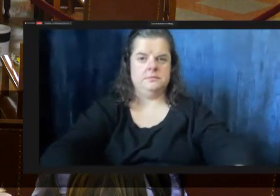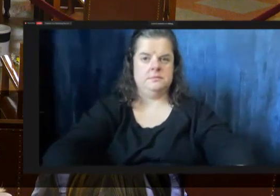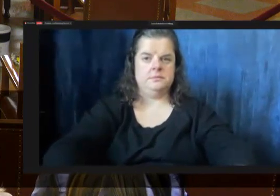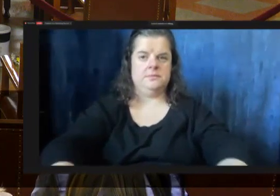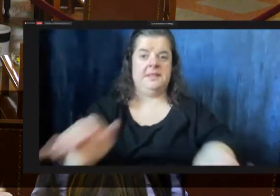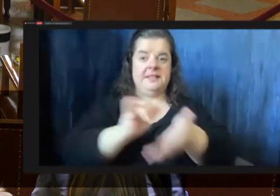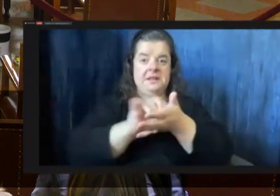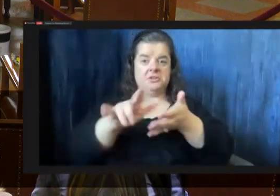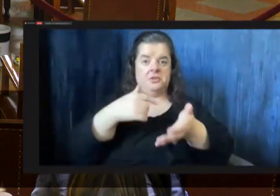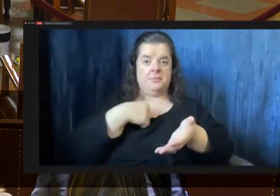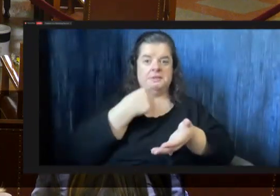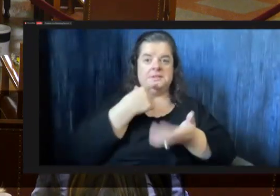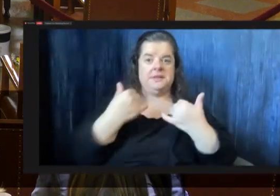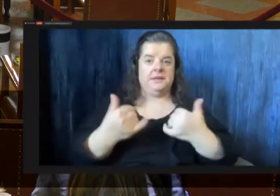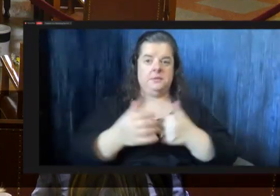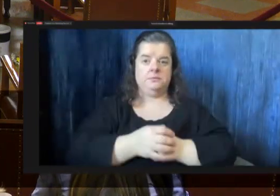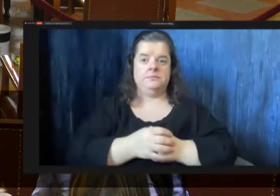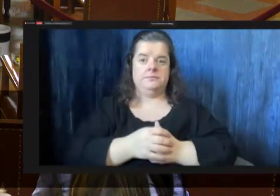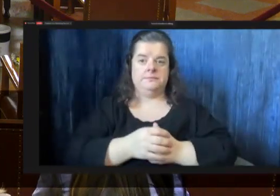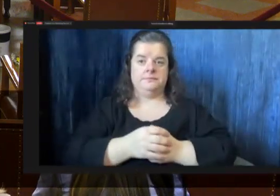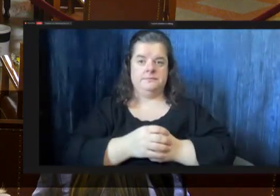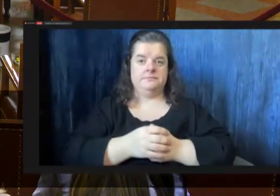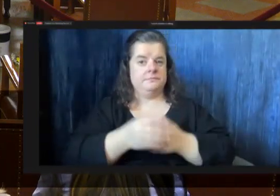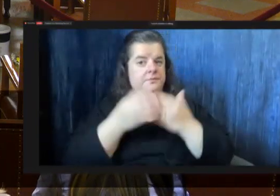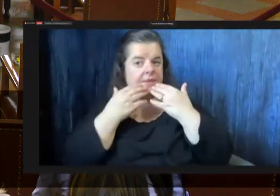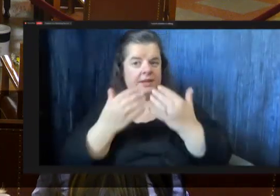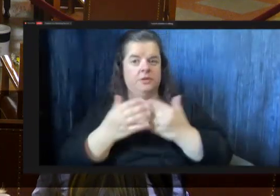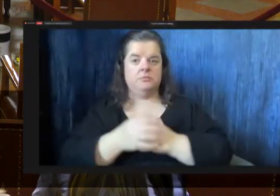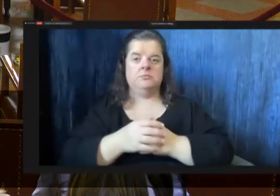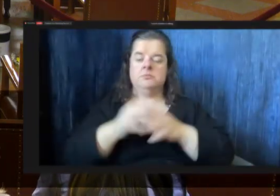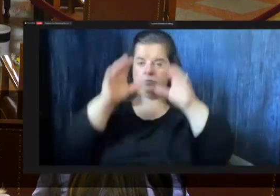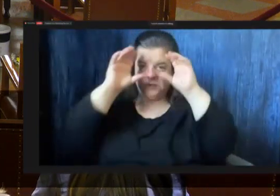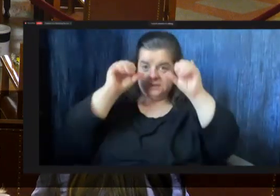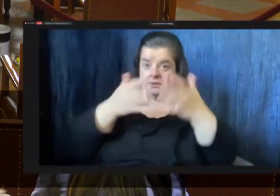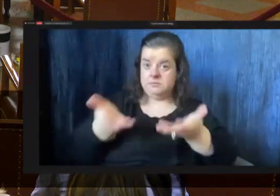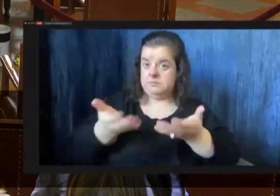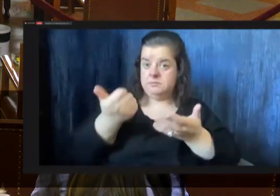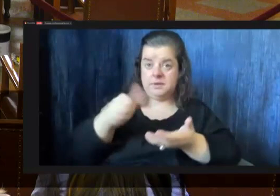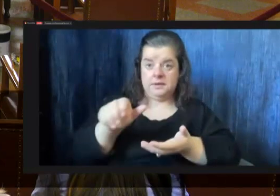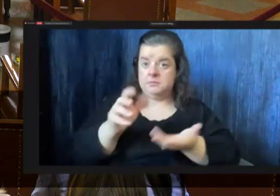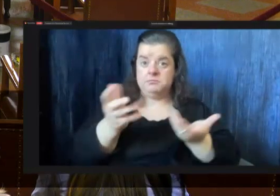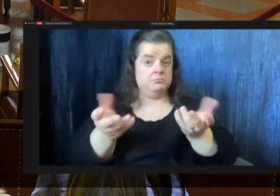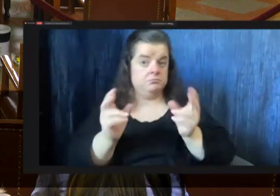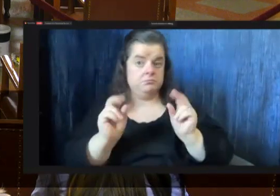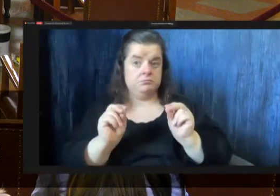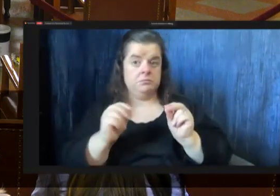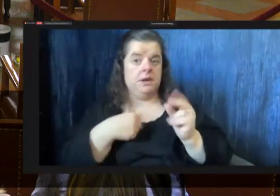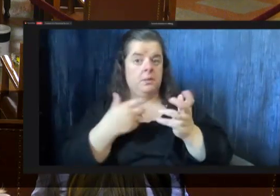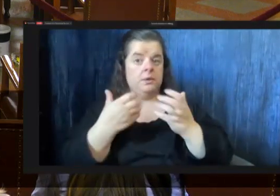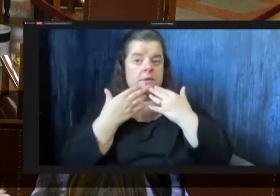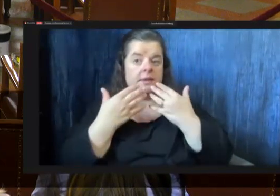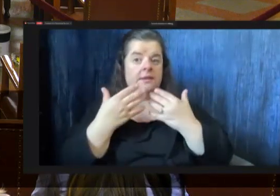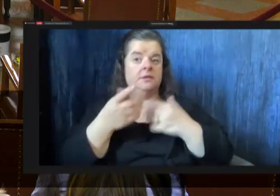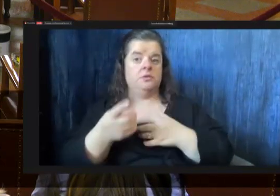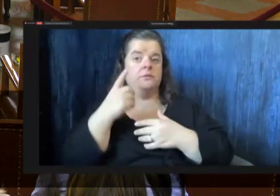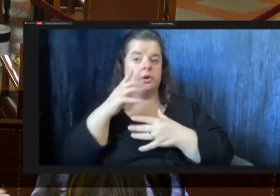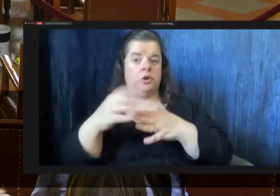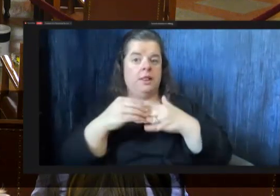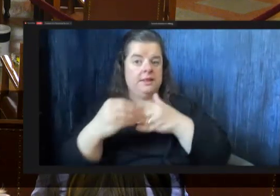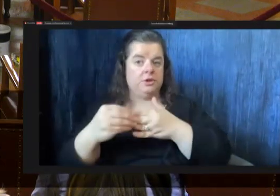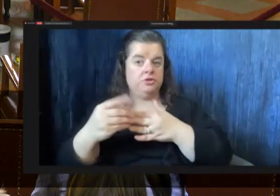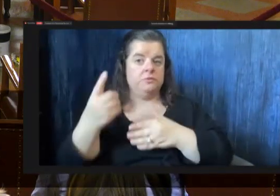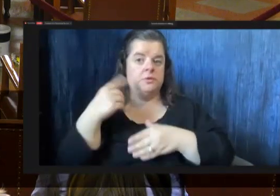thank you madam president did you have anything yeah i just want to thank you for your leadership on this